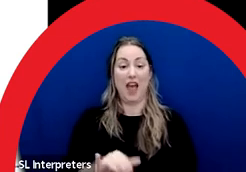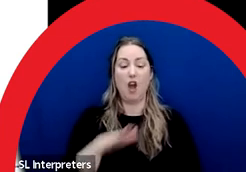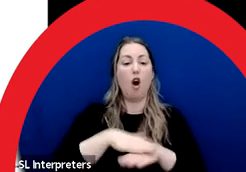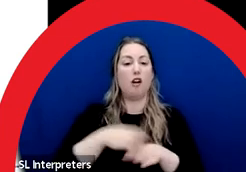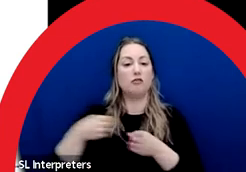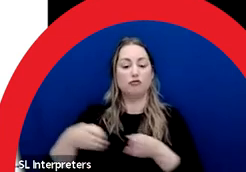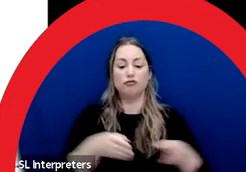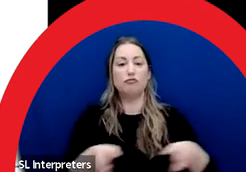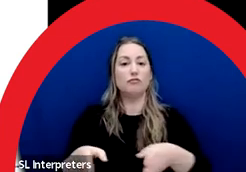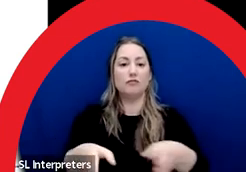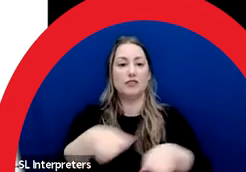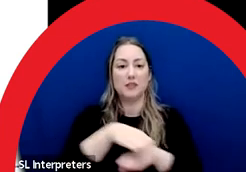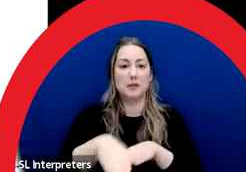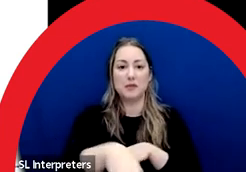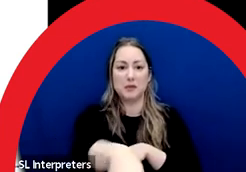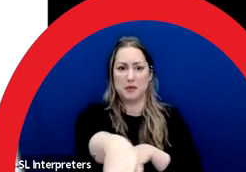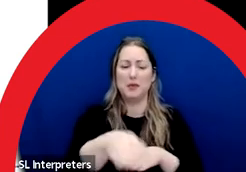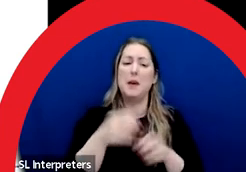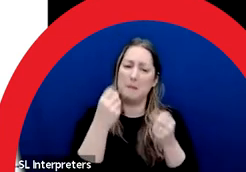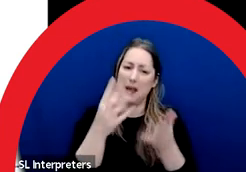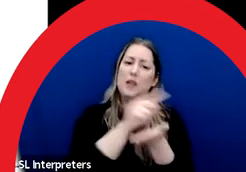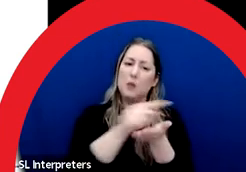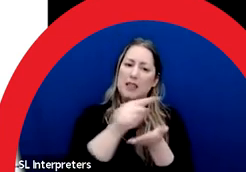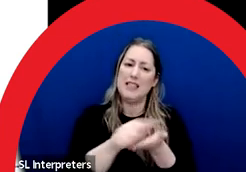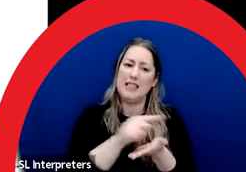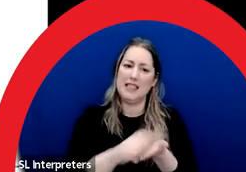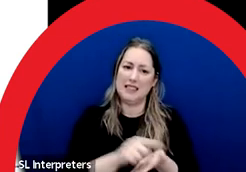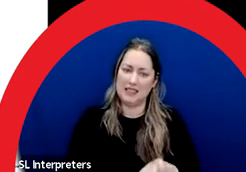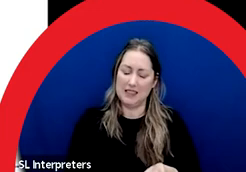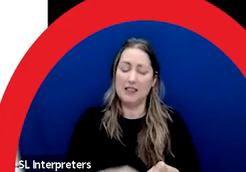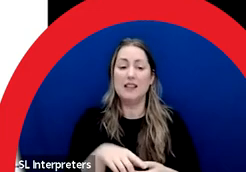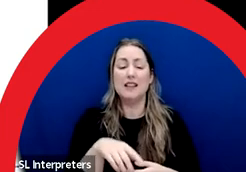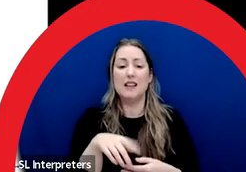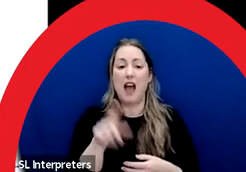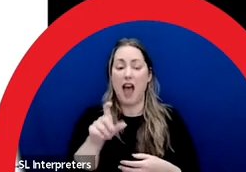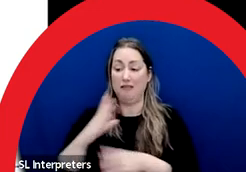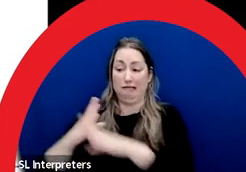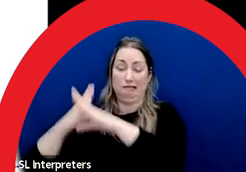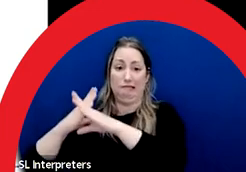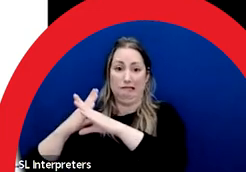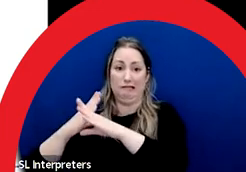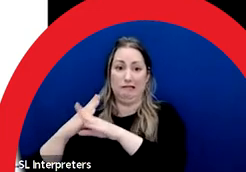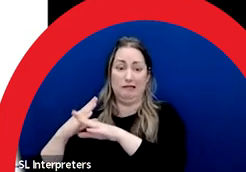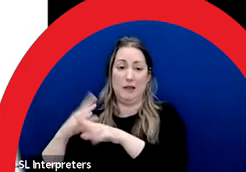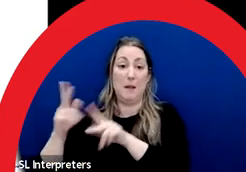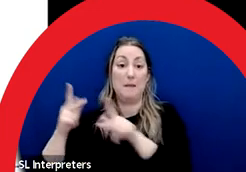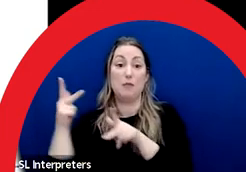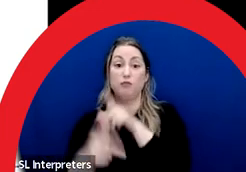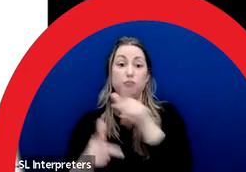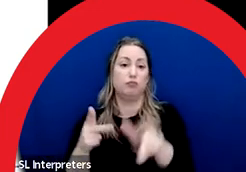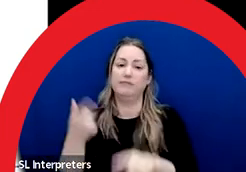a long time. A multi-week road closure prevented garbage truck access, which of course led to community backlash.